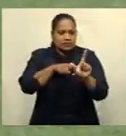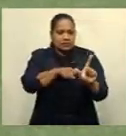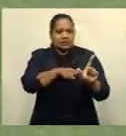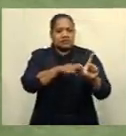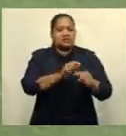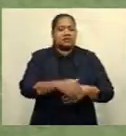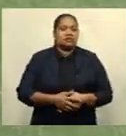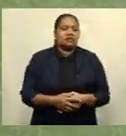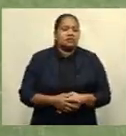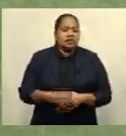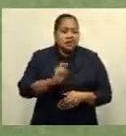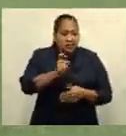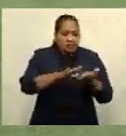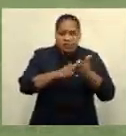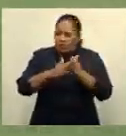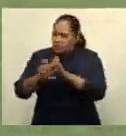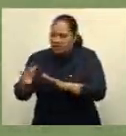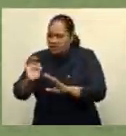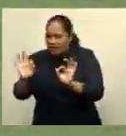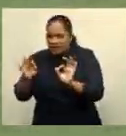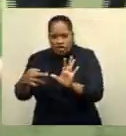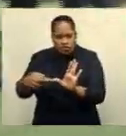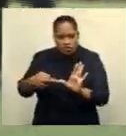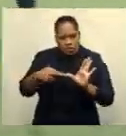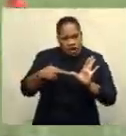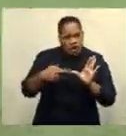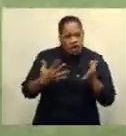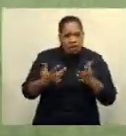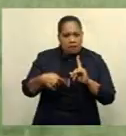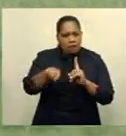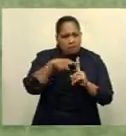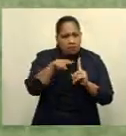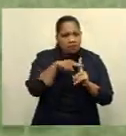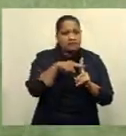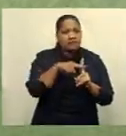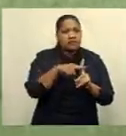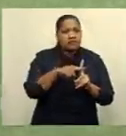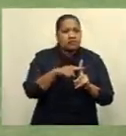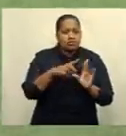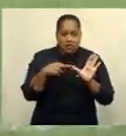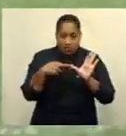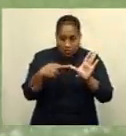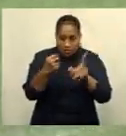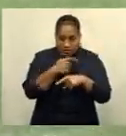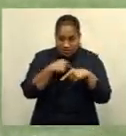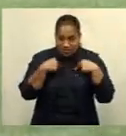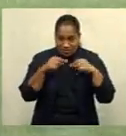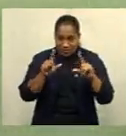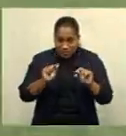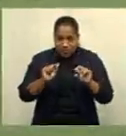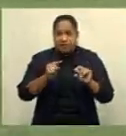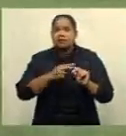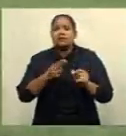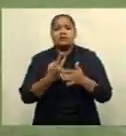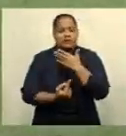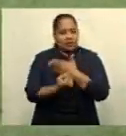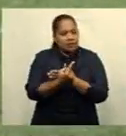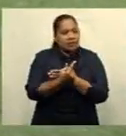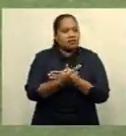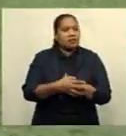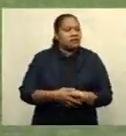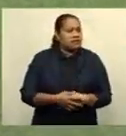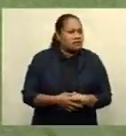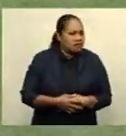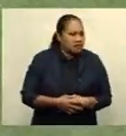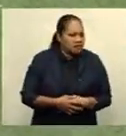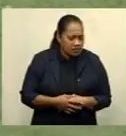don't respond positively to what the request has been made then we're looking at a worst case scenario that we